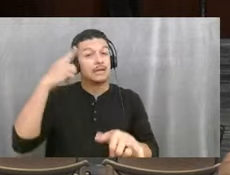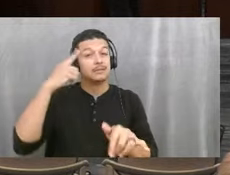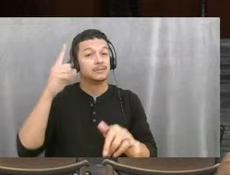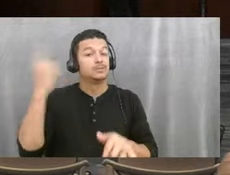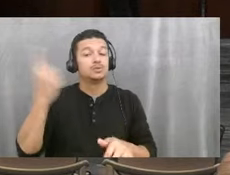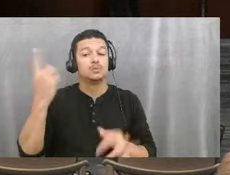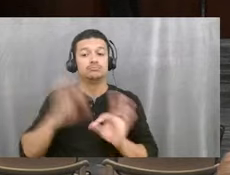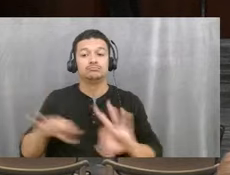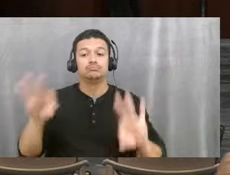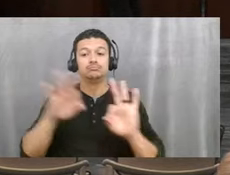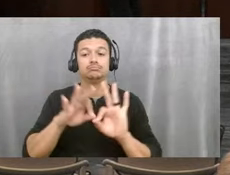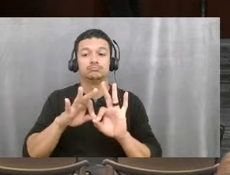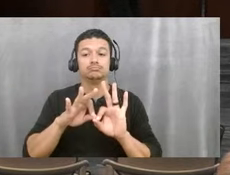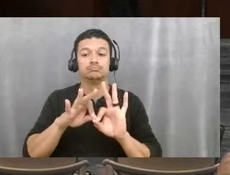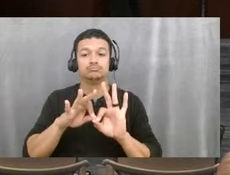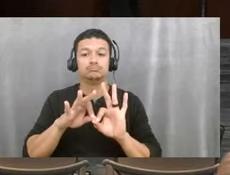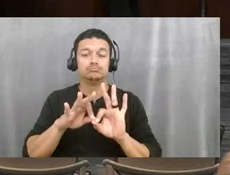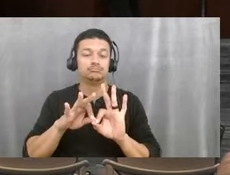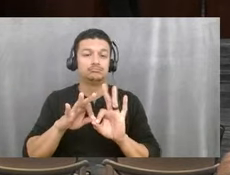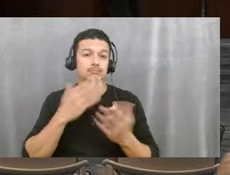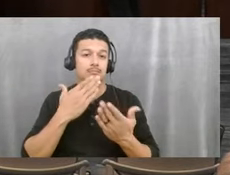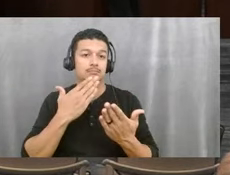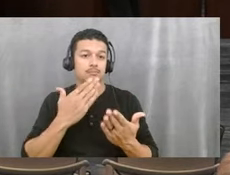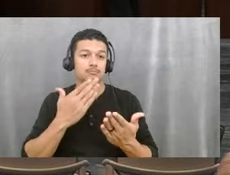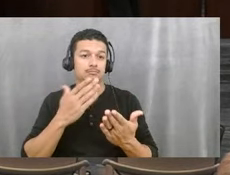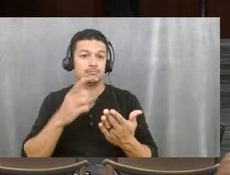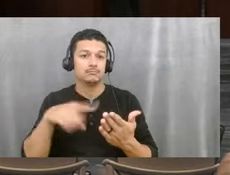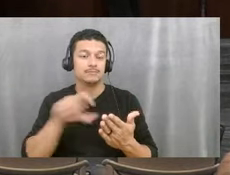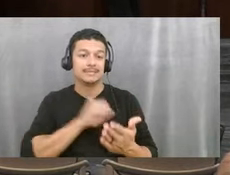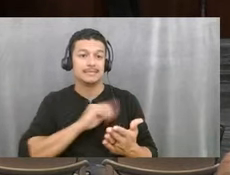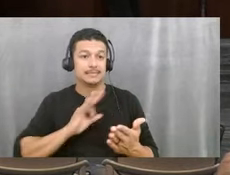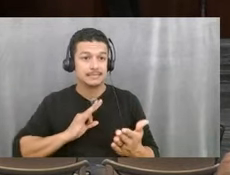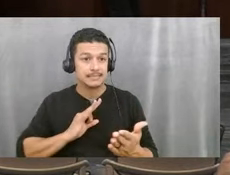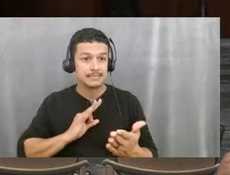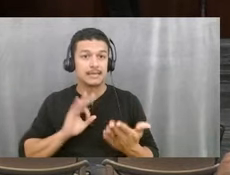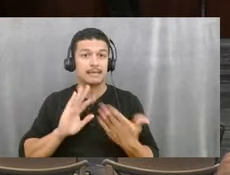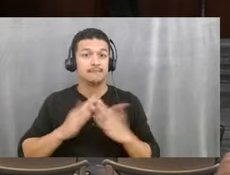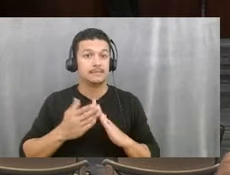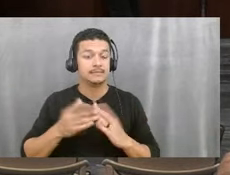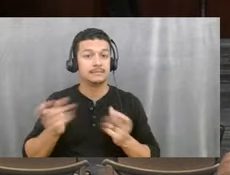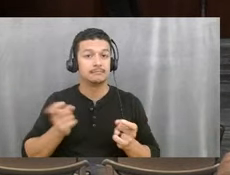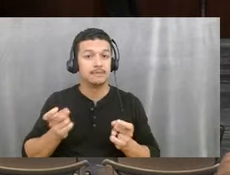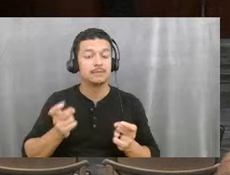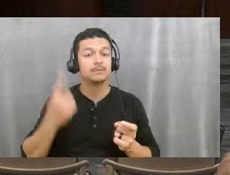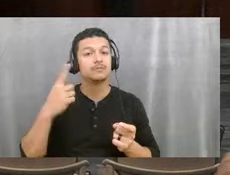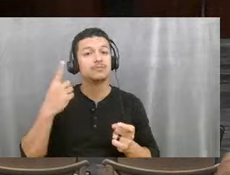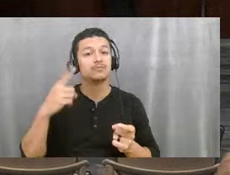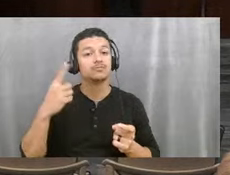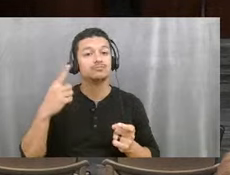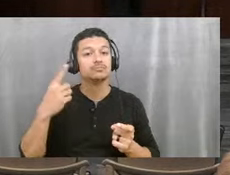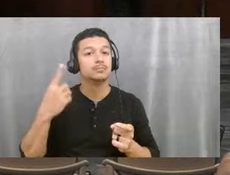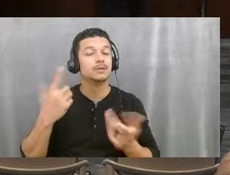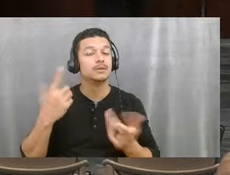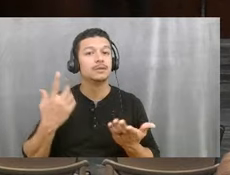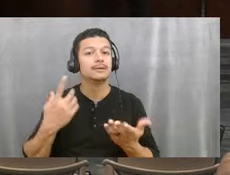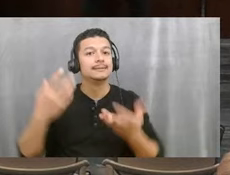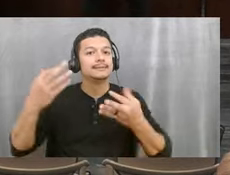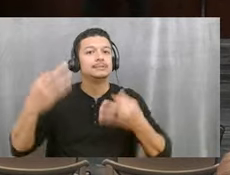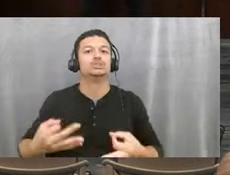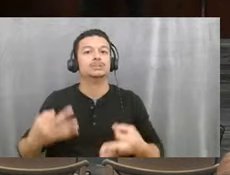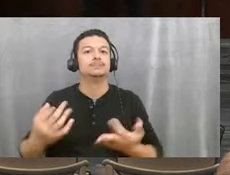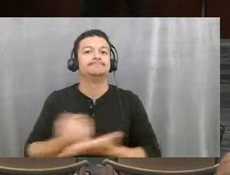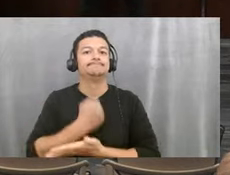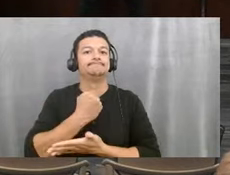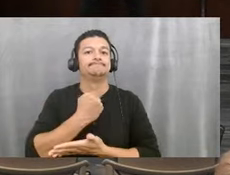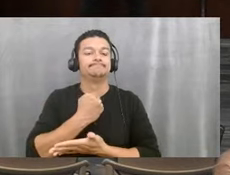I, you know, thank you to the, to staff and city manager for, um, to deciding to take advantage of this space